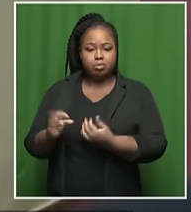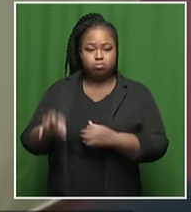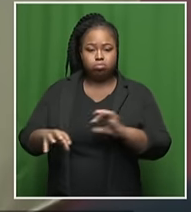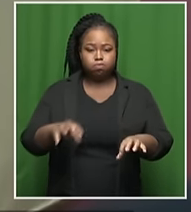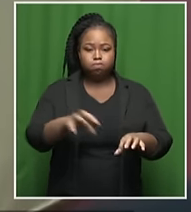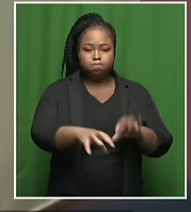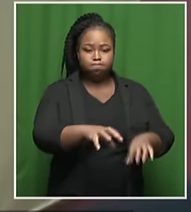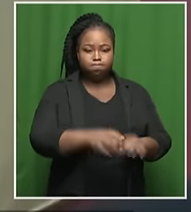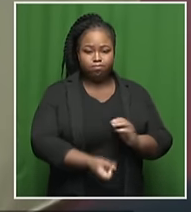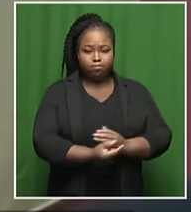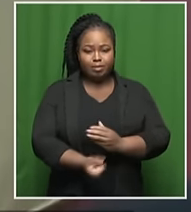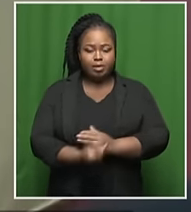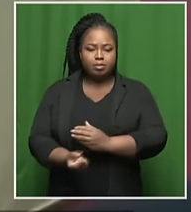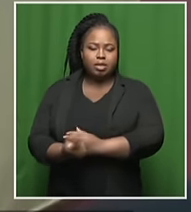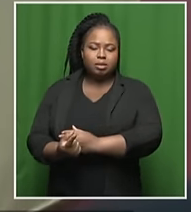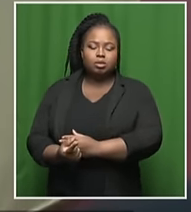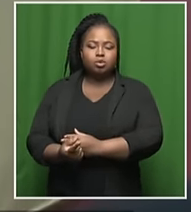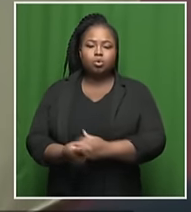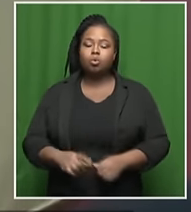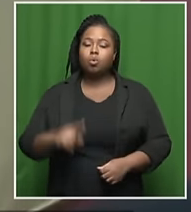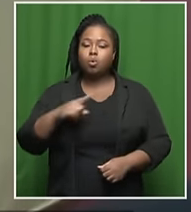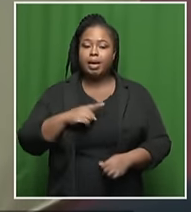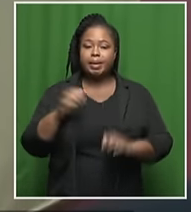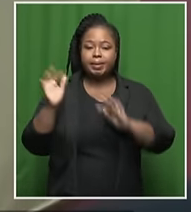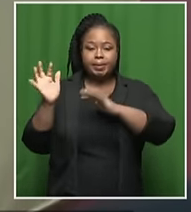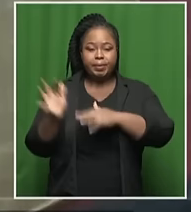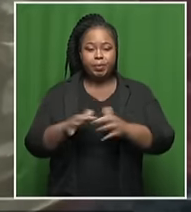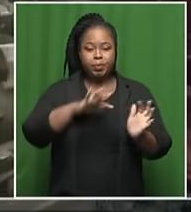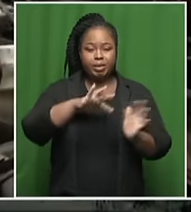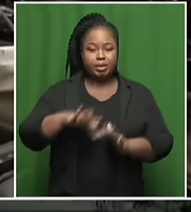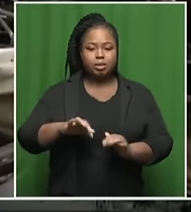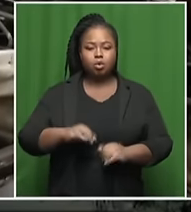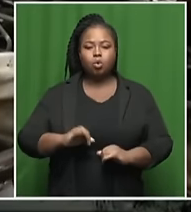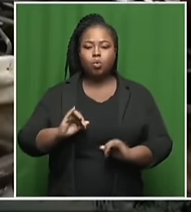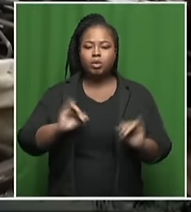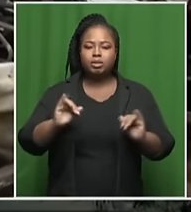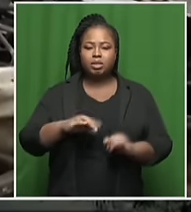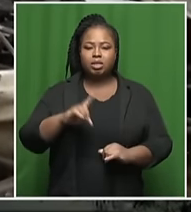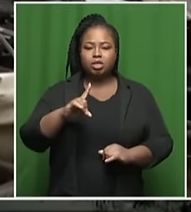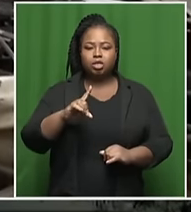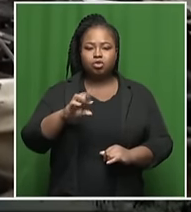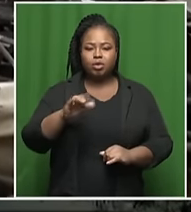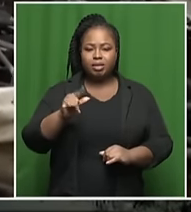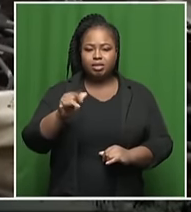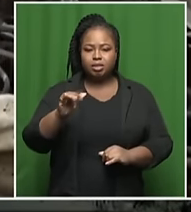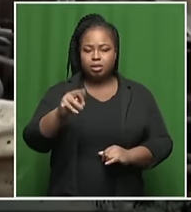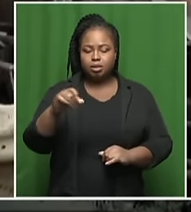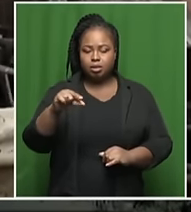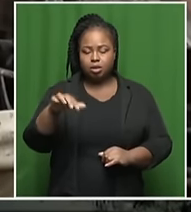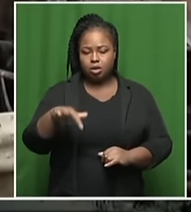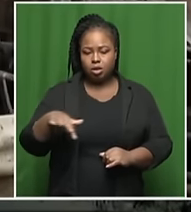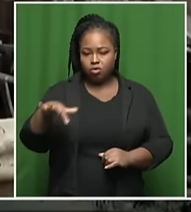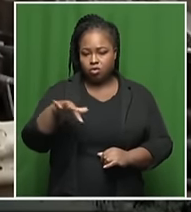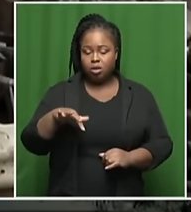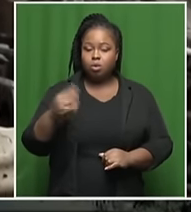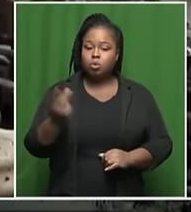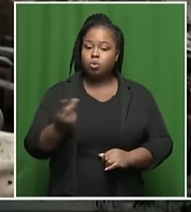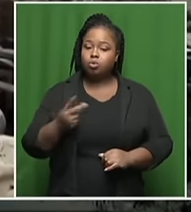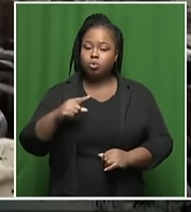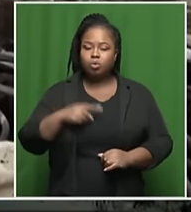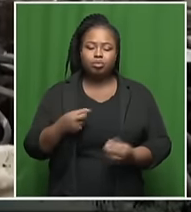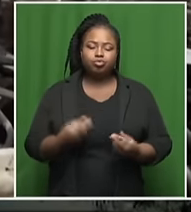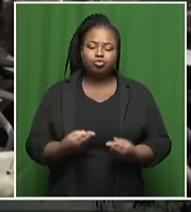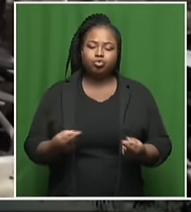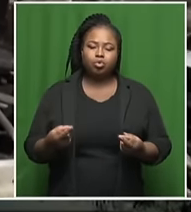in all those areas. And of course with the high winds, specifically in the Drakkenstein area, we had to declare what is called a country and that's when pretty much all your